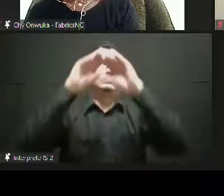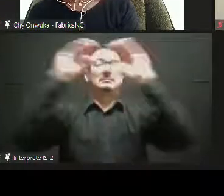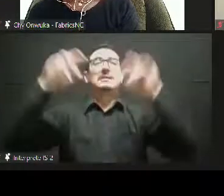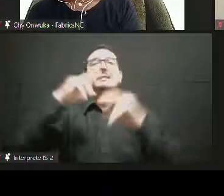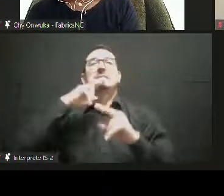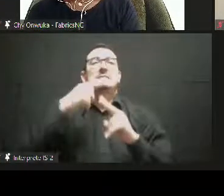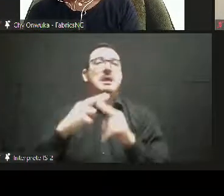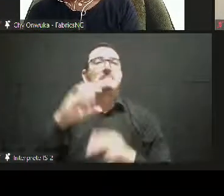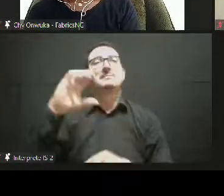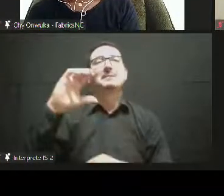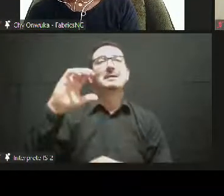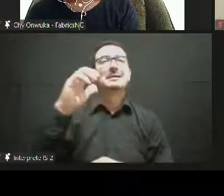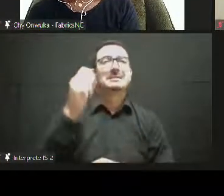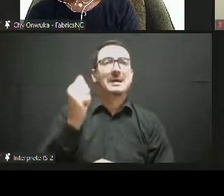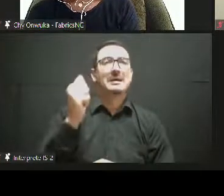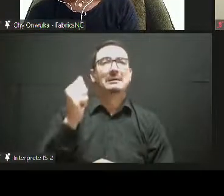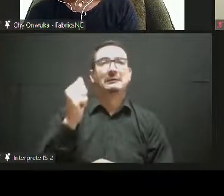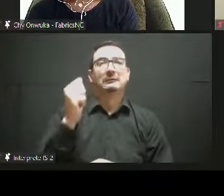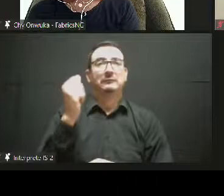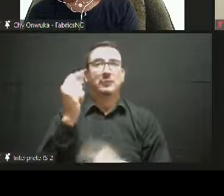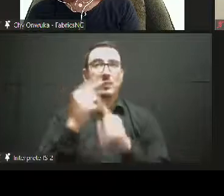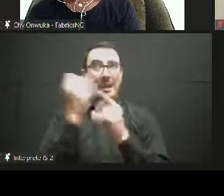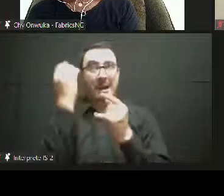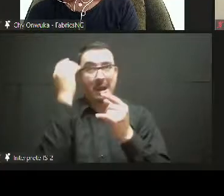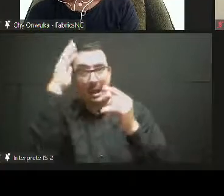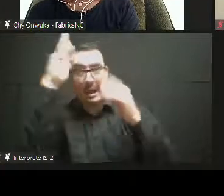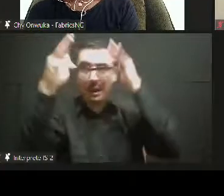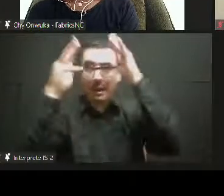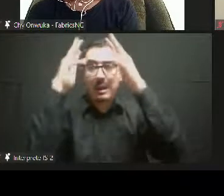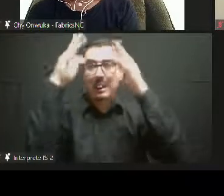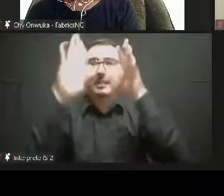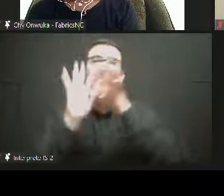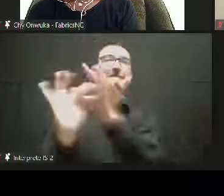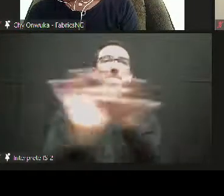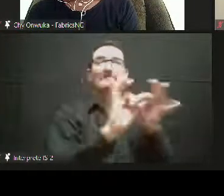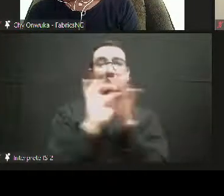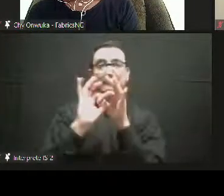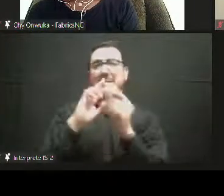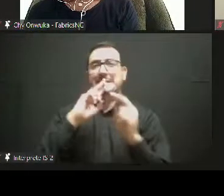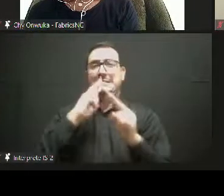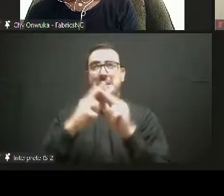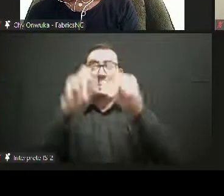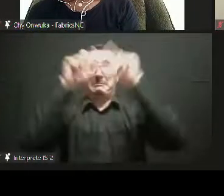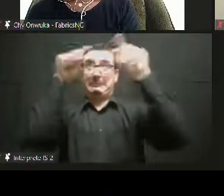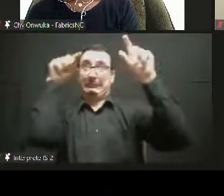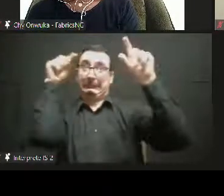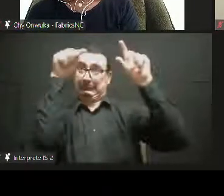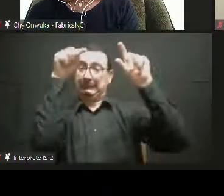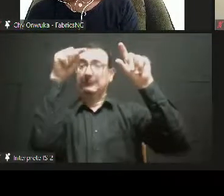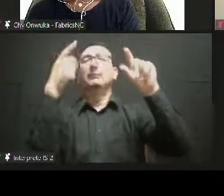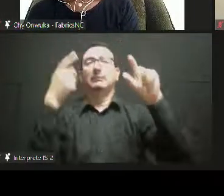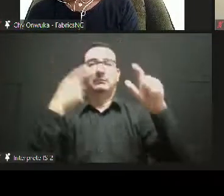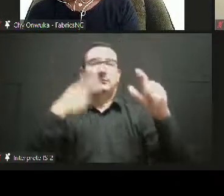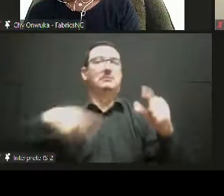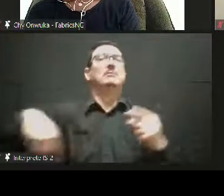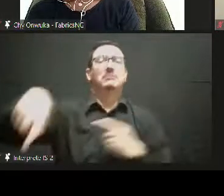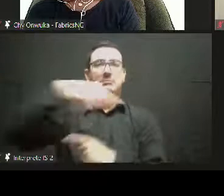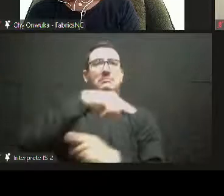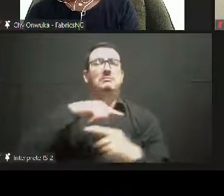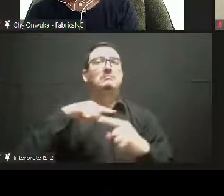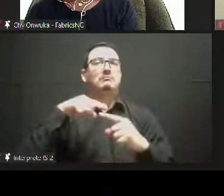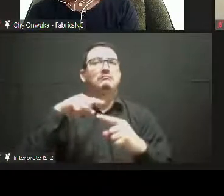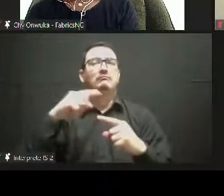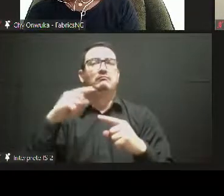combined, let's say, funding from Creative Europe, but